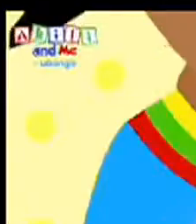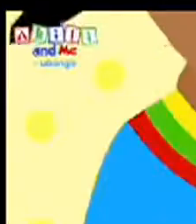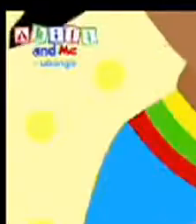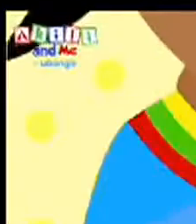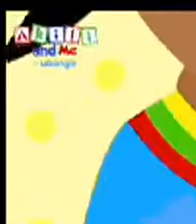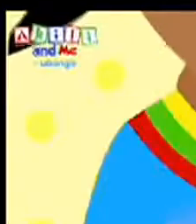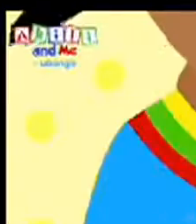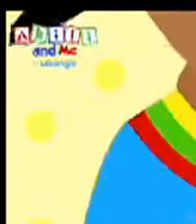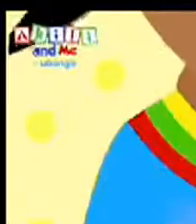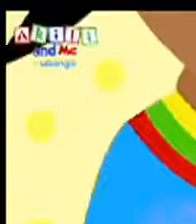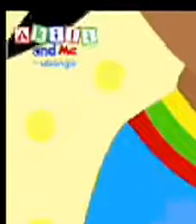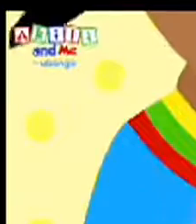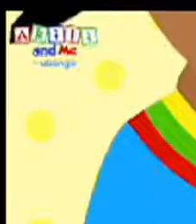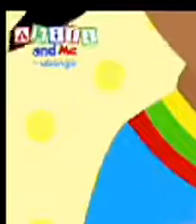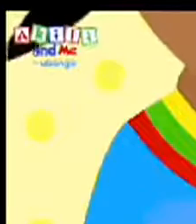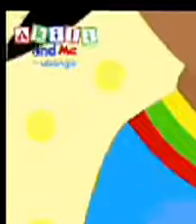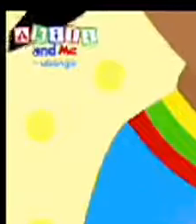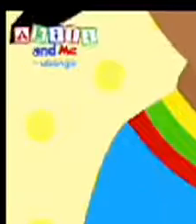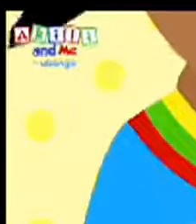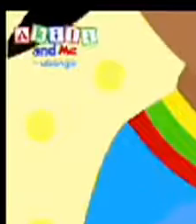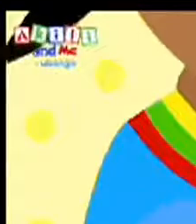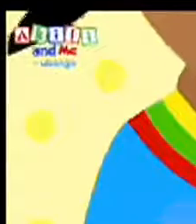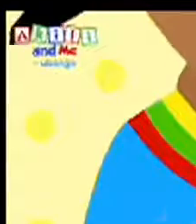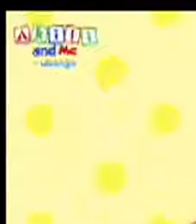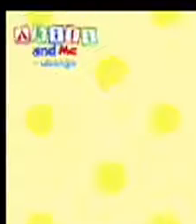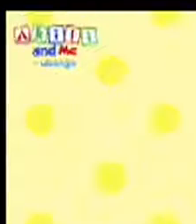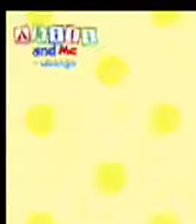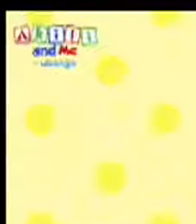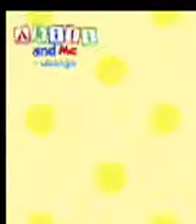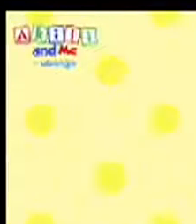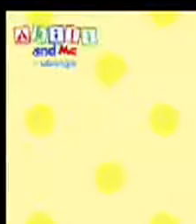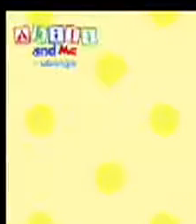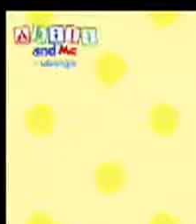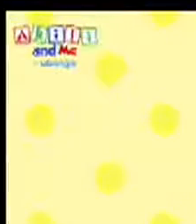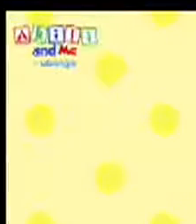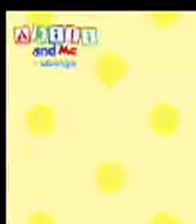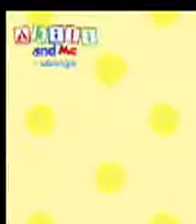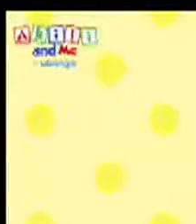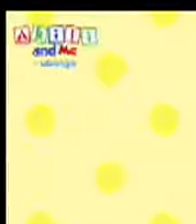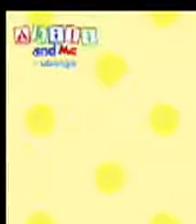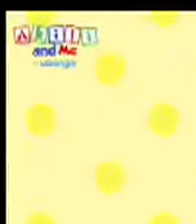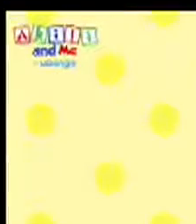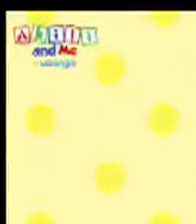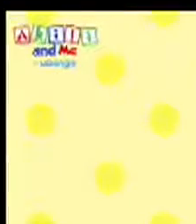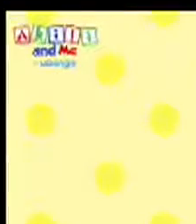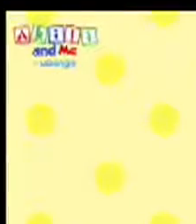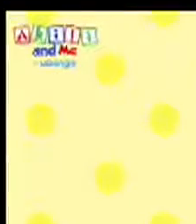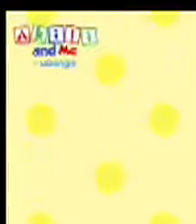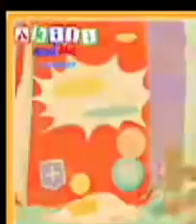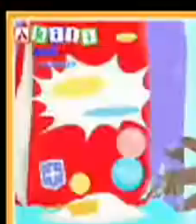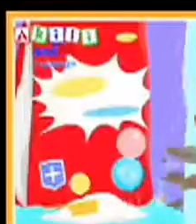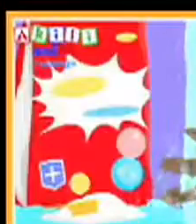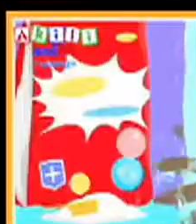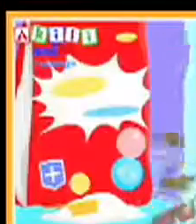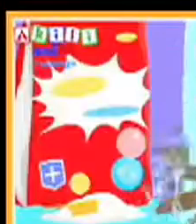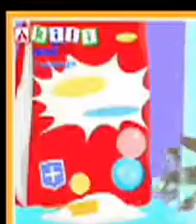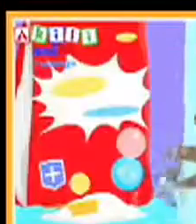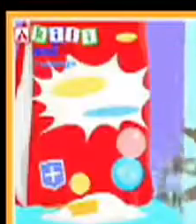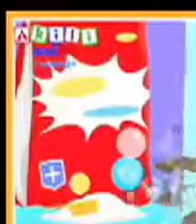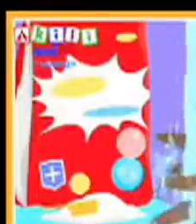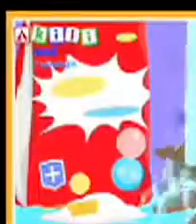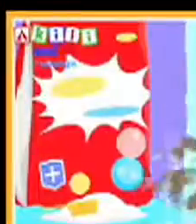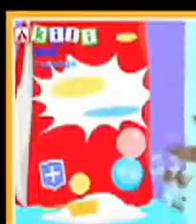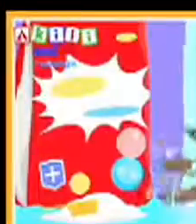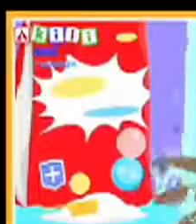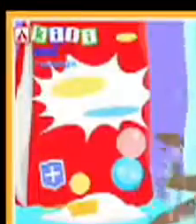Wash your hands, wash your hands in clean water. Wash your hands, wash your hands, wet them with the water. Wash your hands, wash